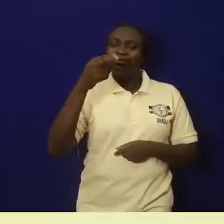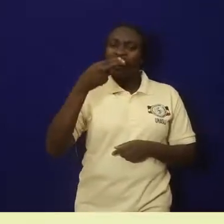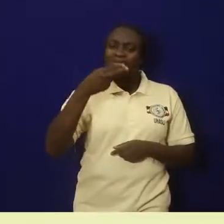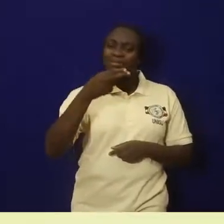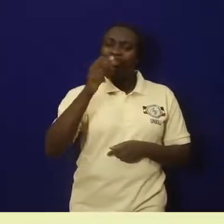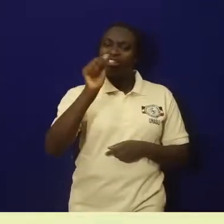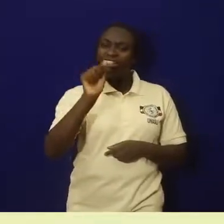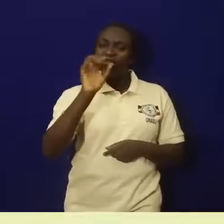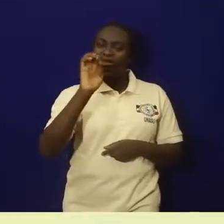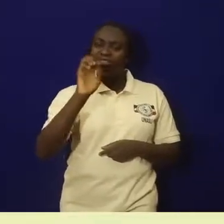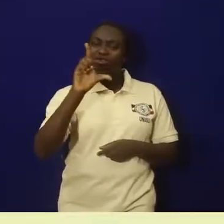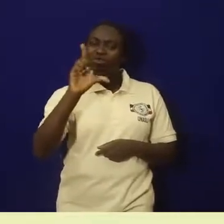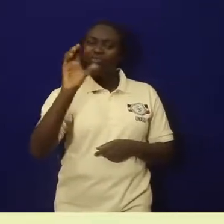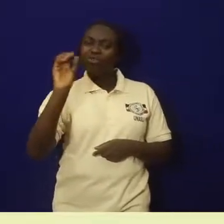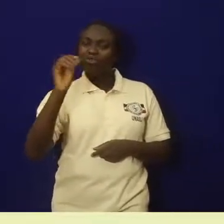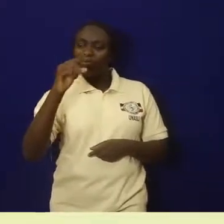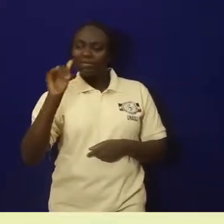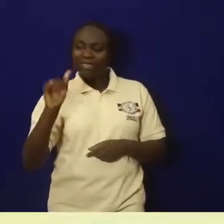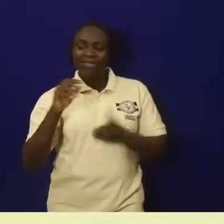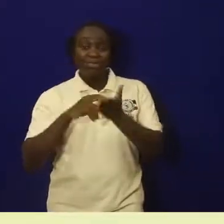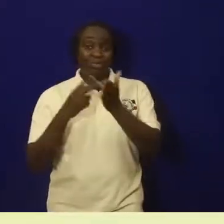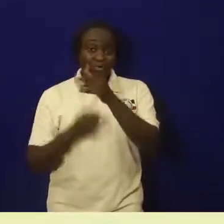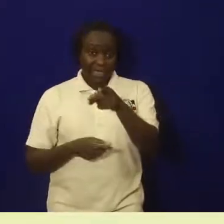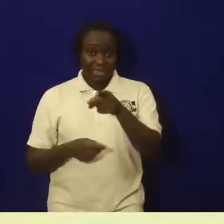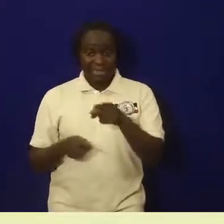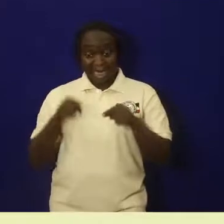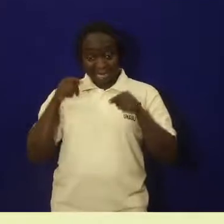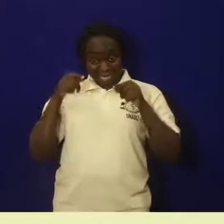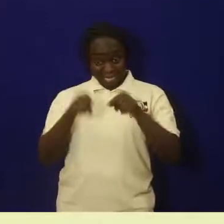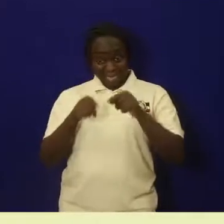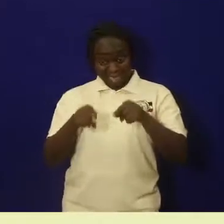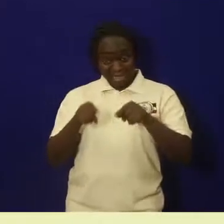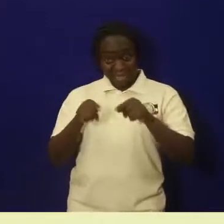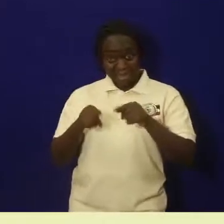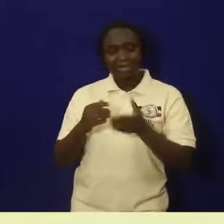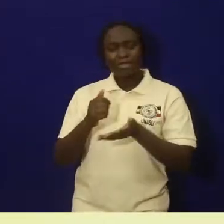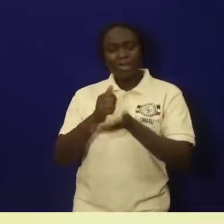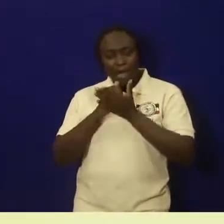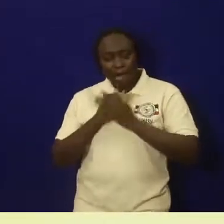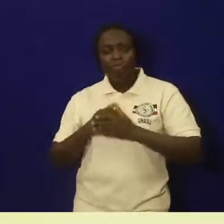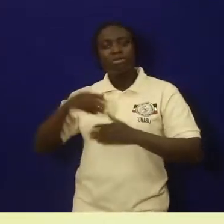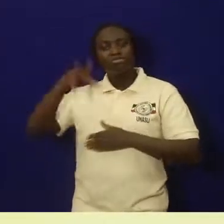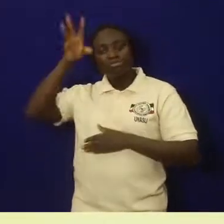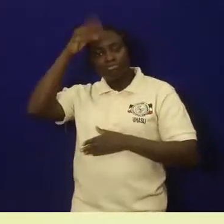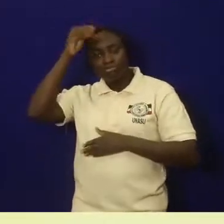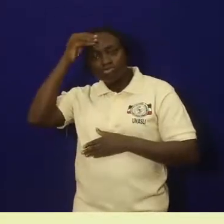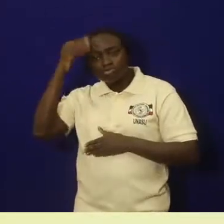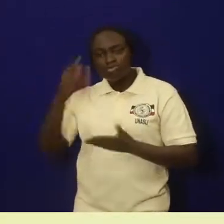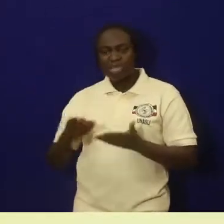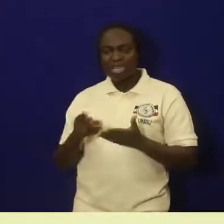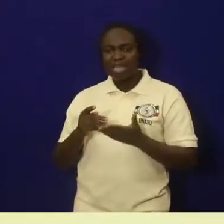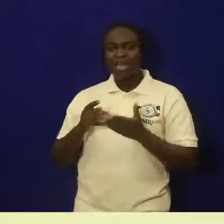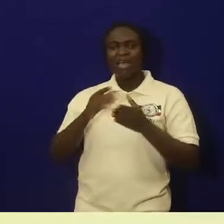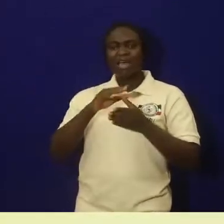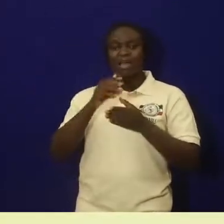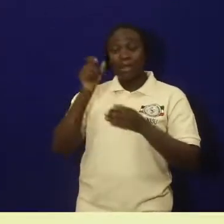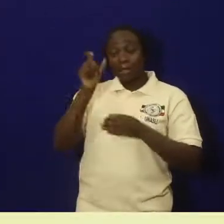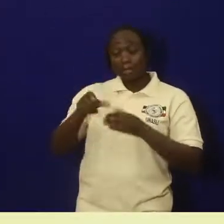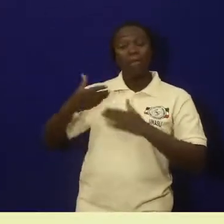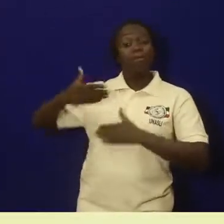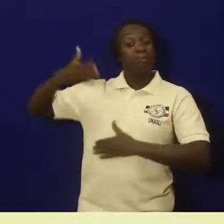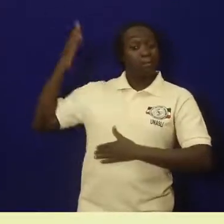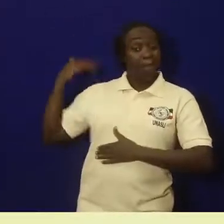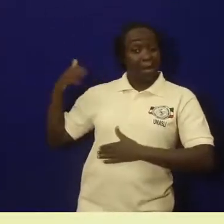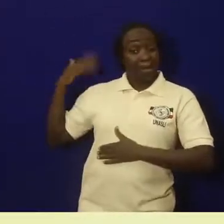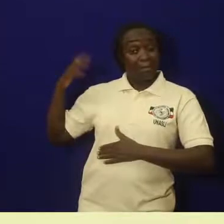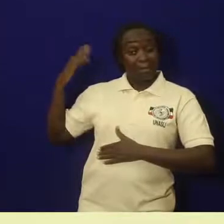Akiyoro-je is the scientific study of remains and tools